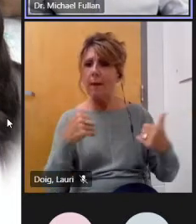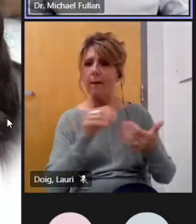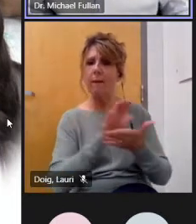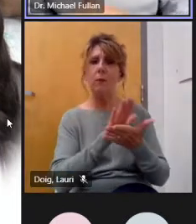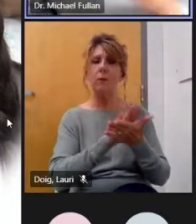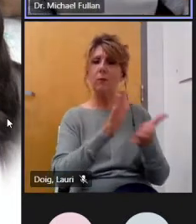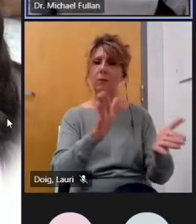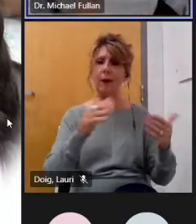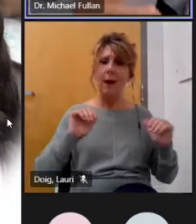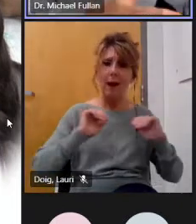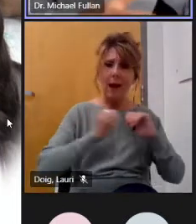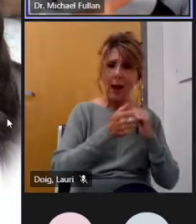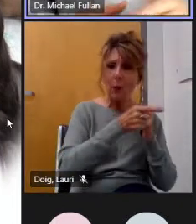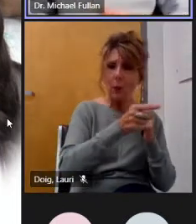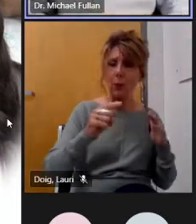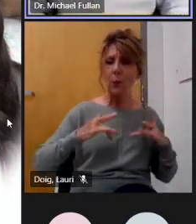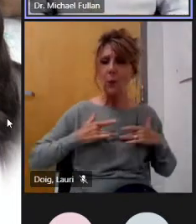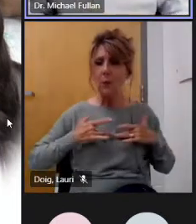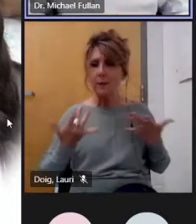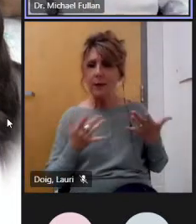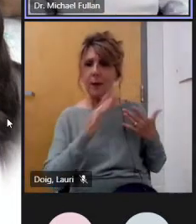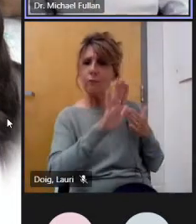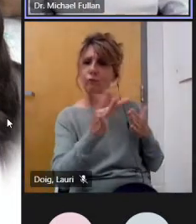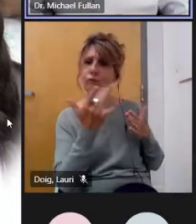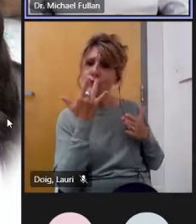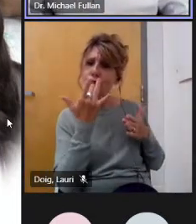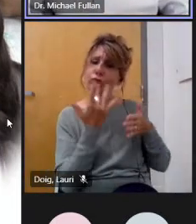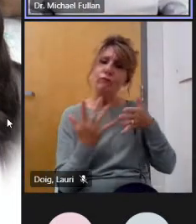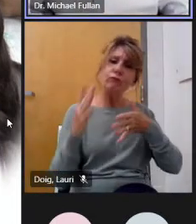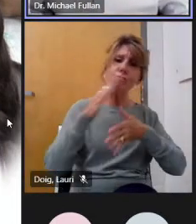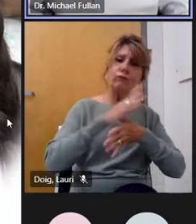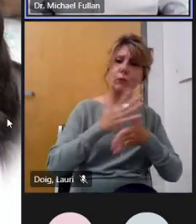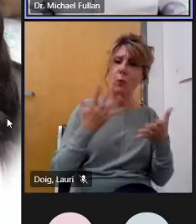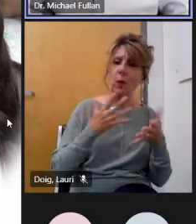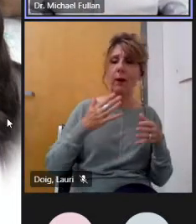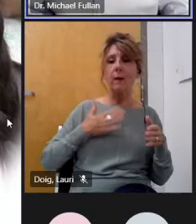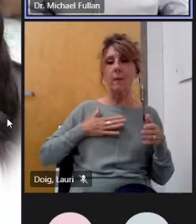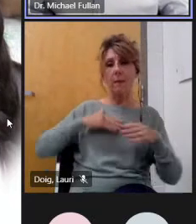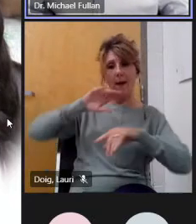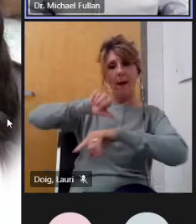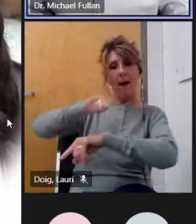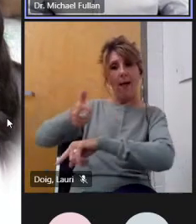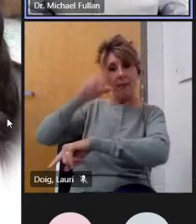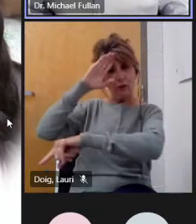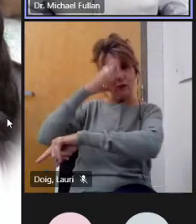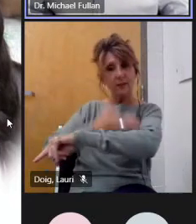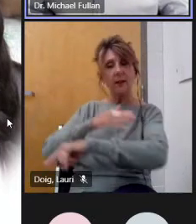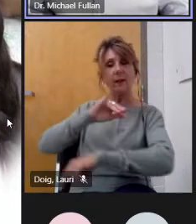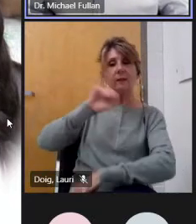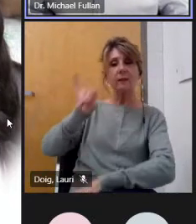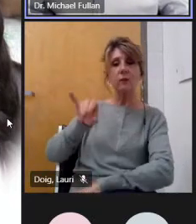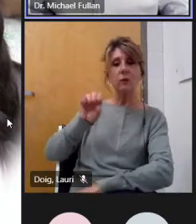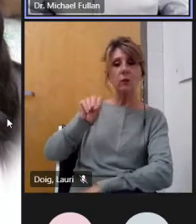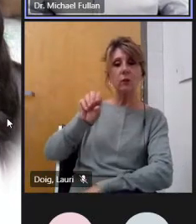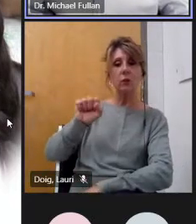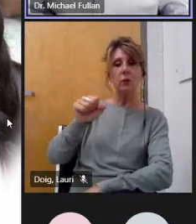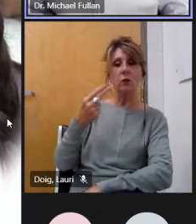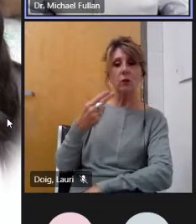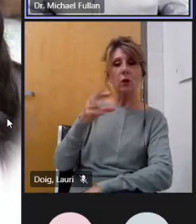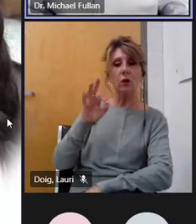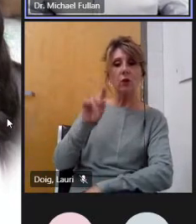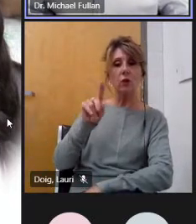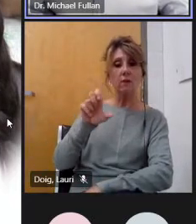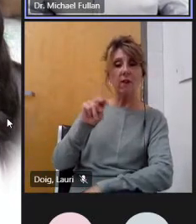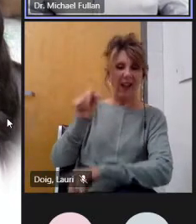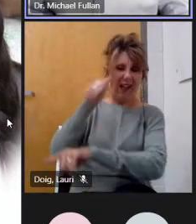one of my other sons who actually doesn't work with us closely yet uh josh uh fullen just did an interesting article last